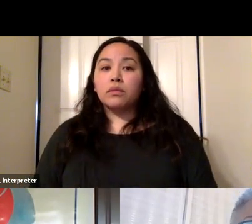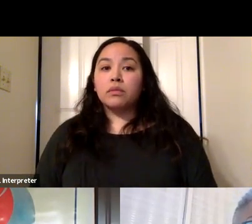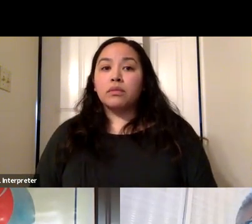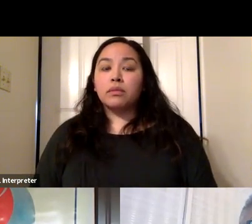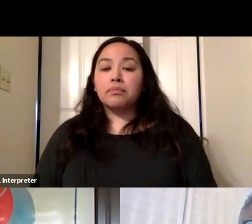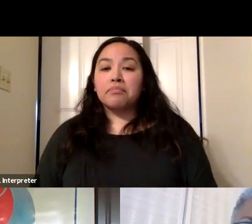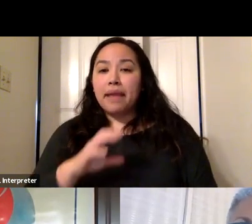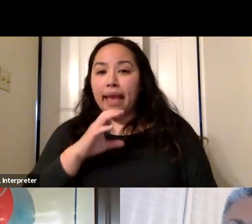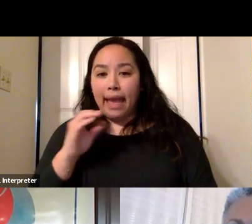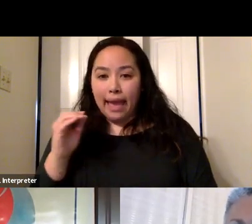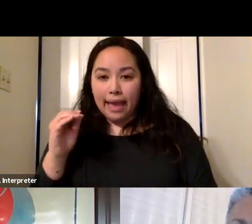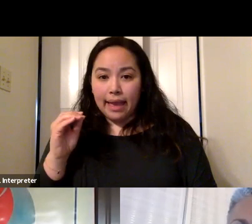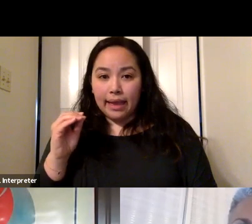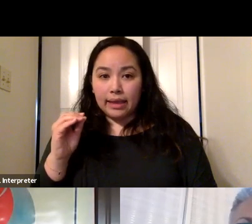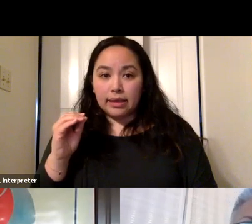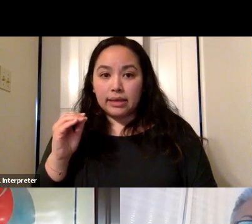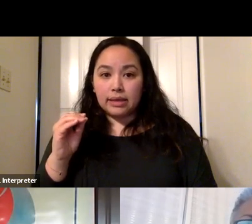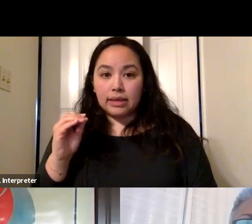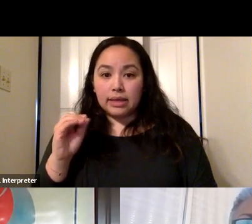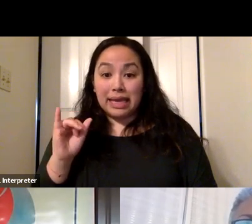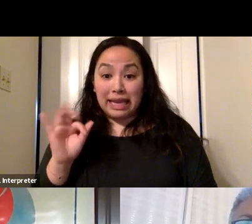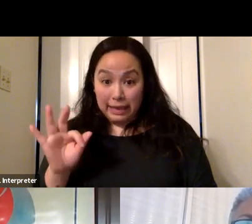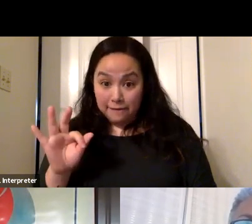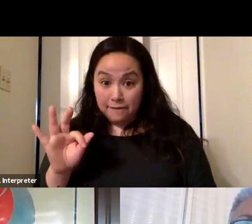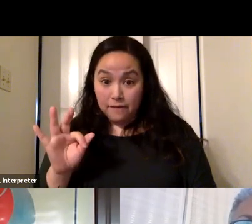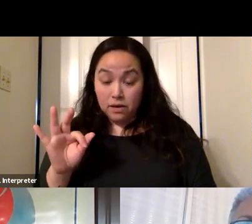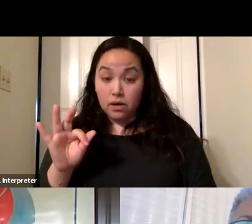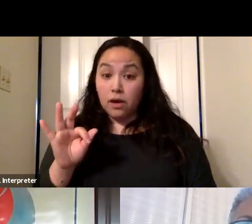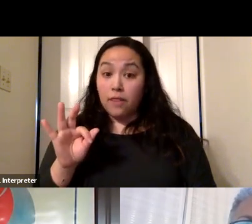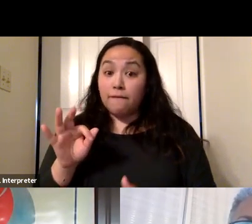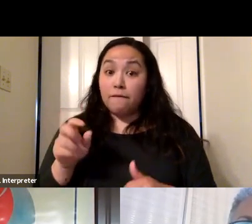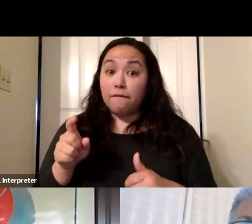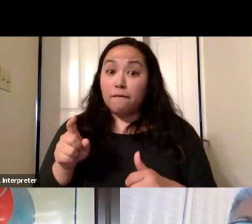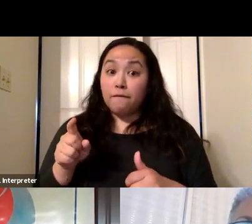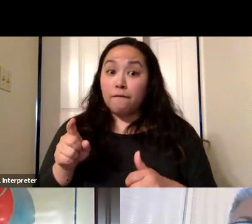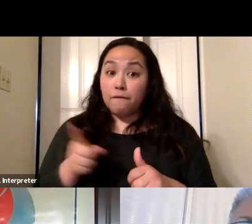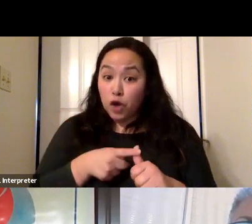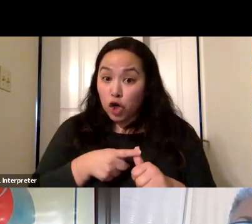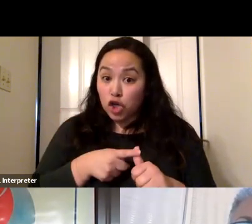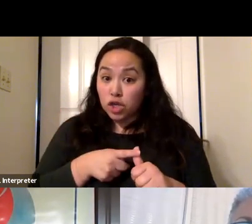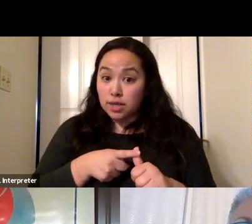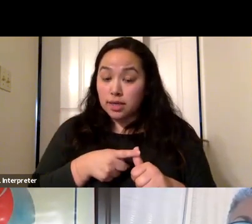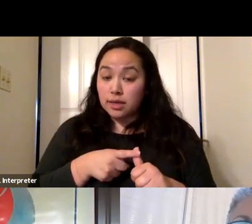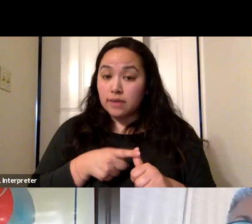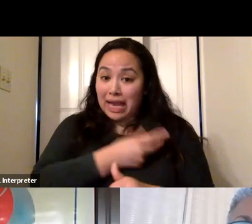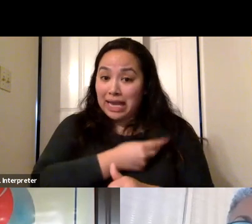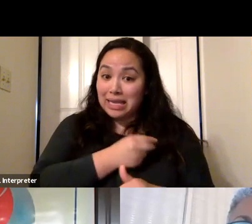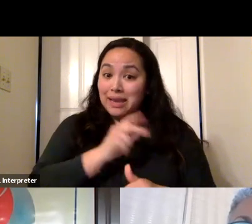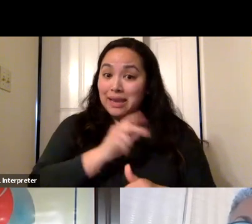And if it's a if it's a different kind of vaccine, then she's not considered fully vaccinated